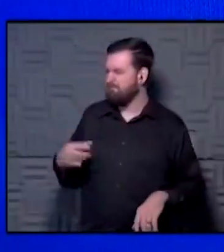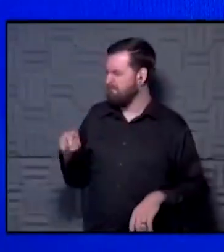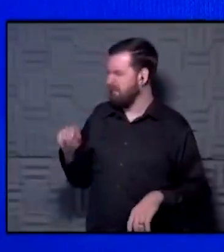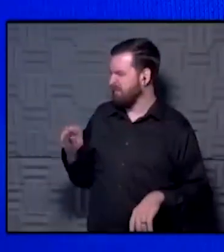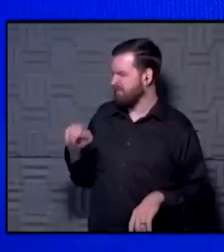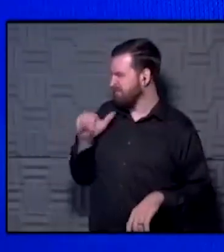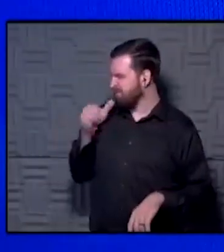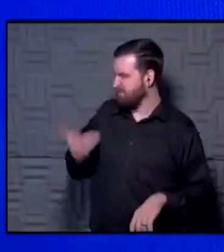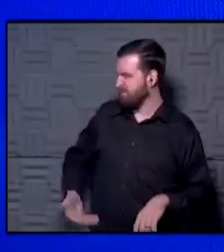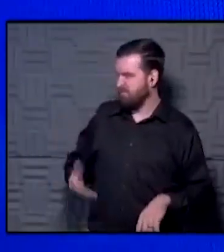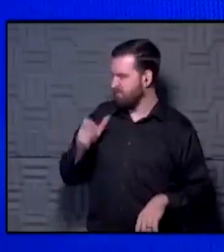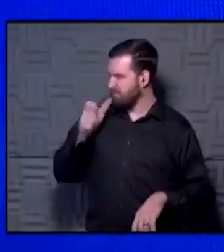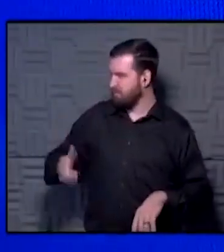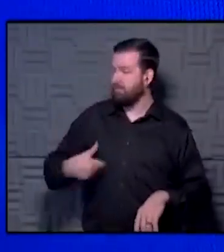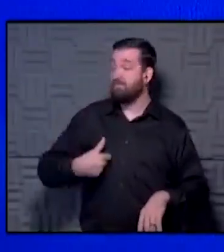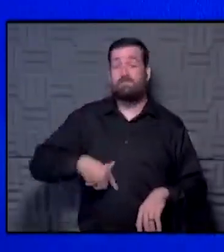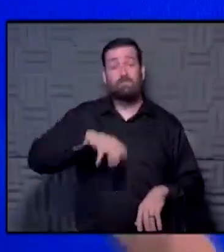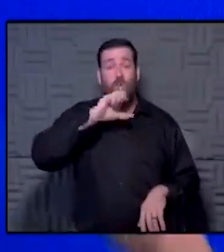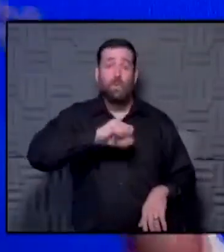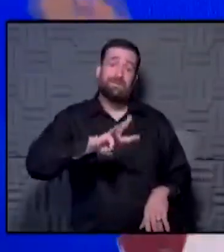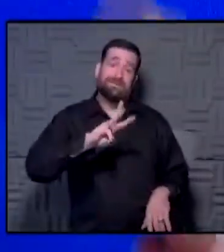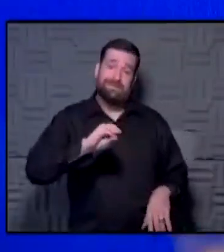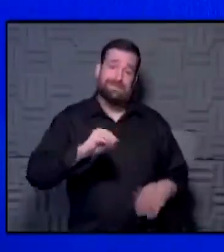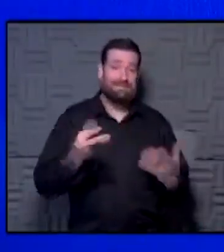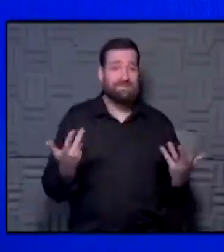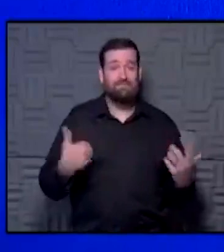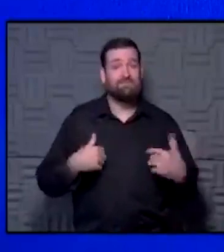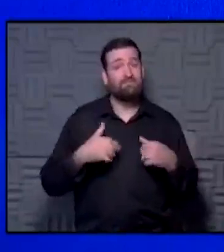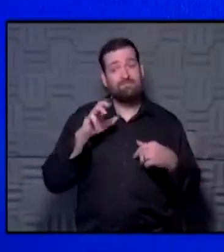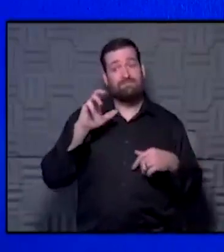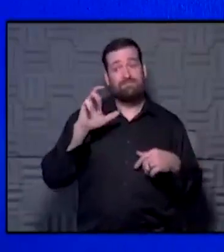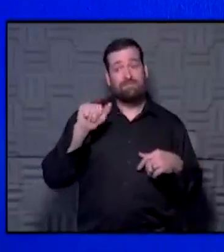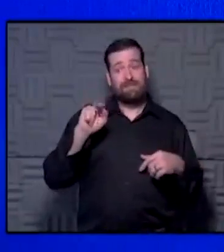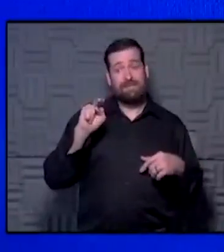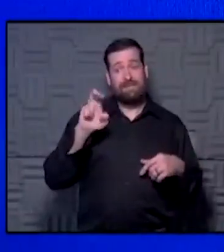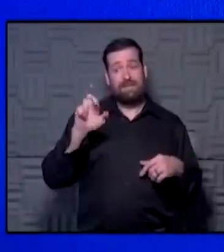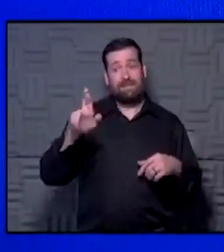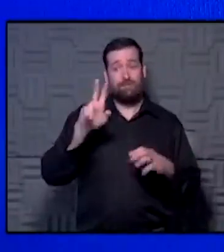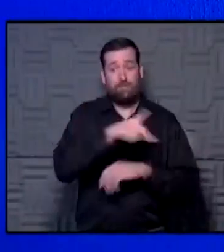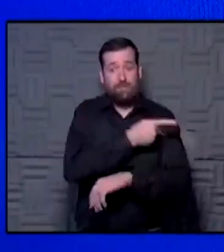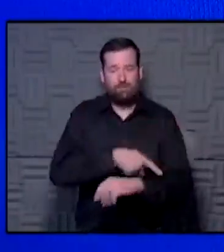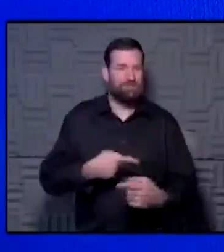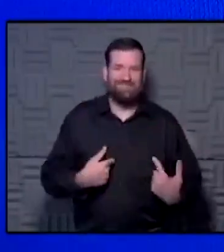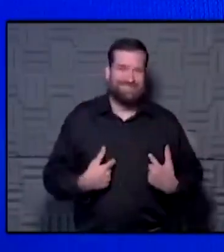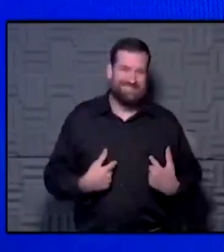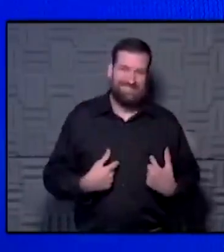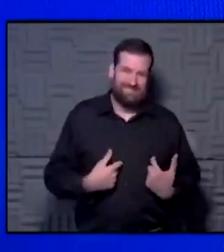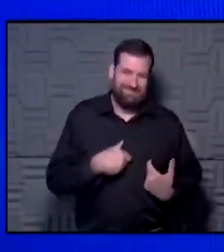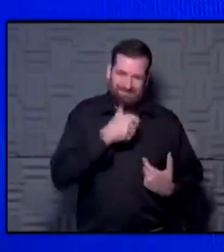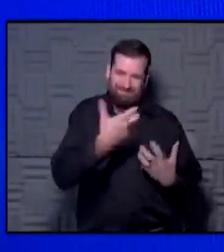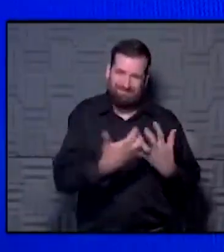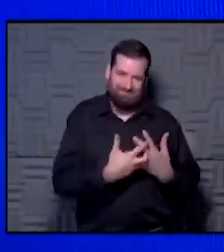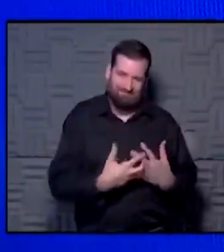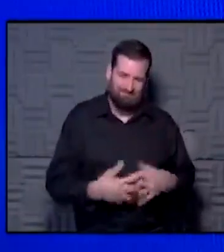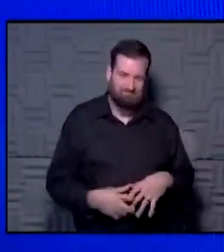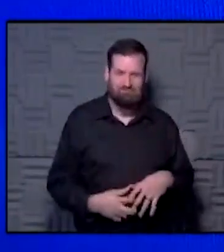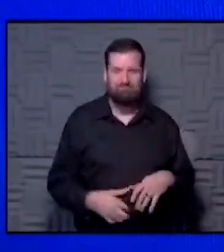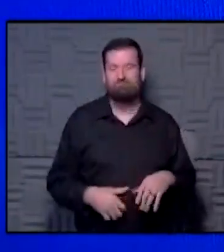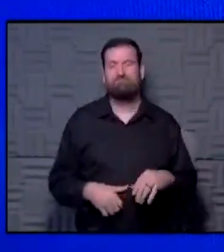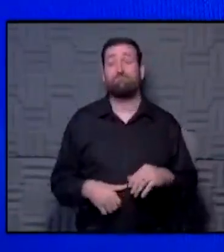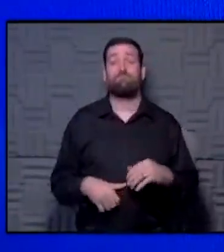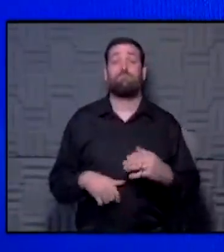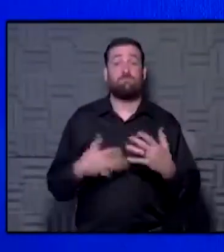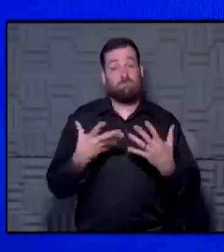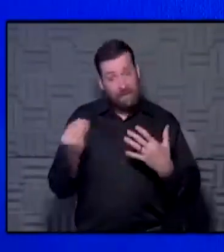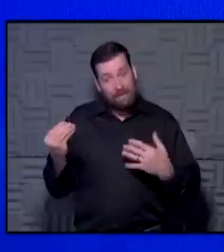But it's because I'm 60 years old. And, you know, I'm a cancer patient. So I'd say that's probably not the right thing to do. And work in